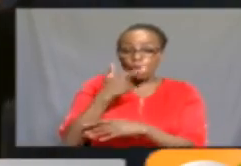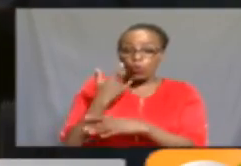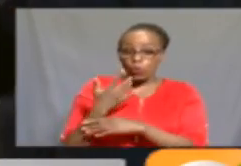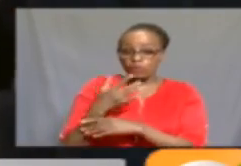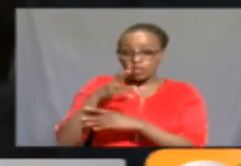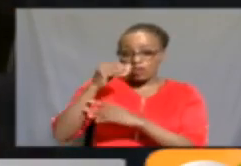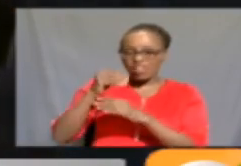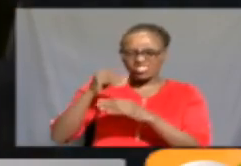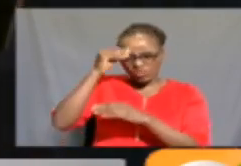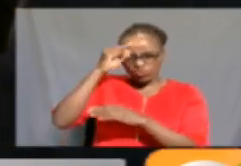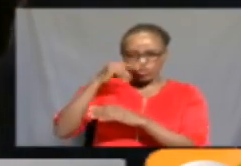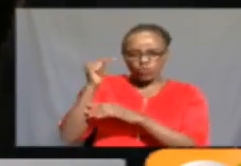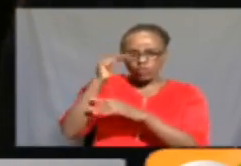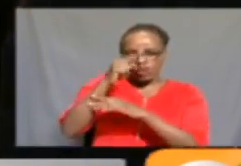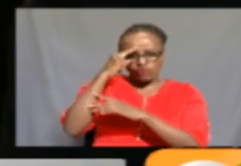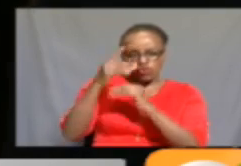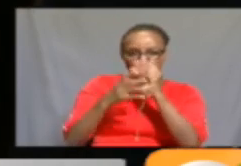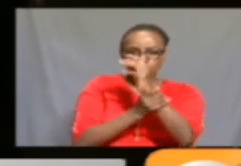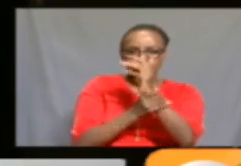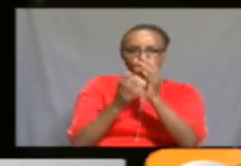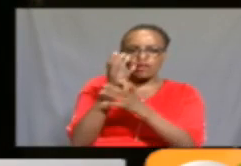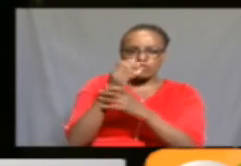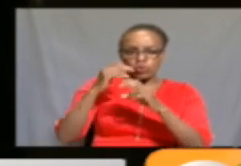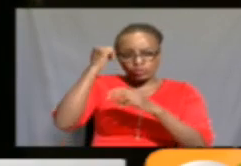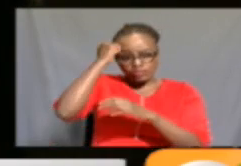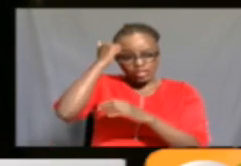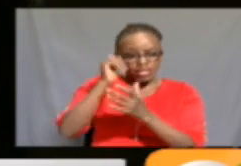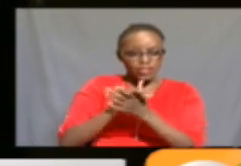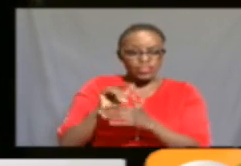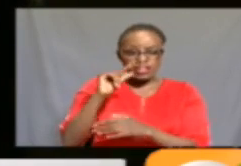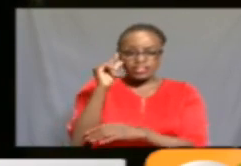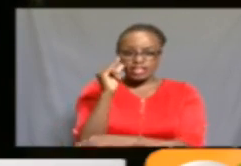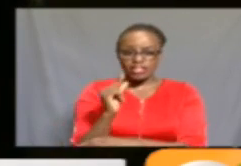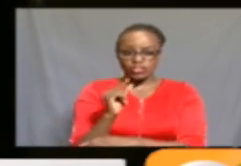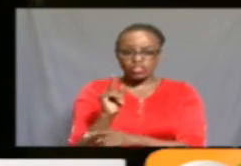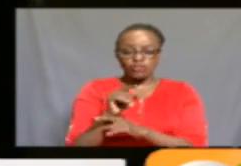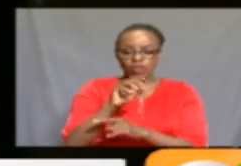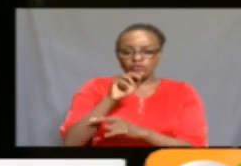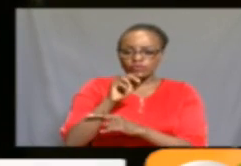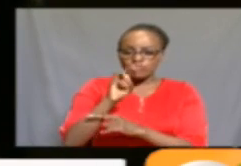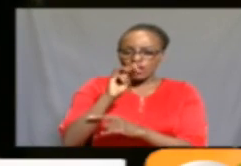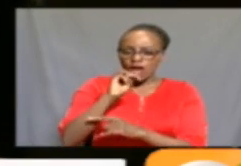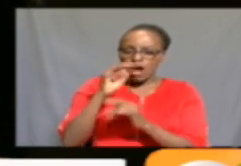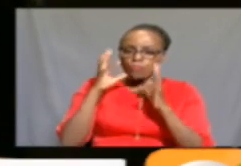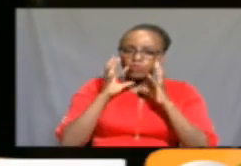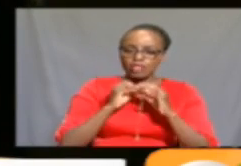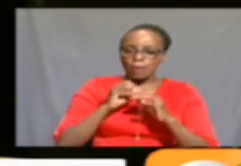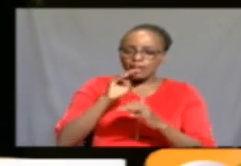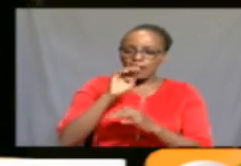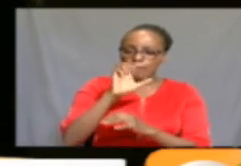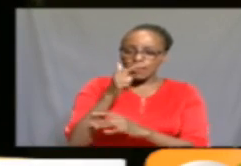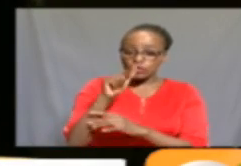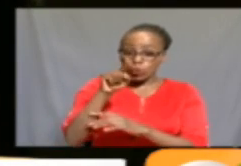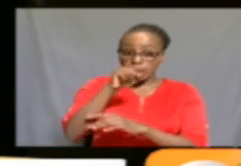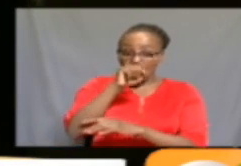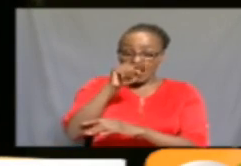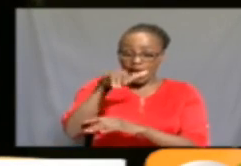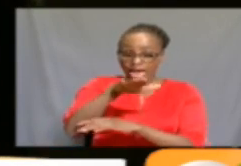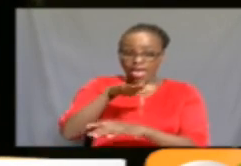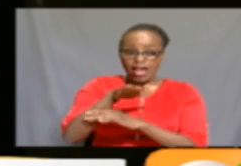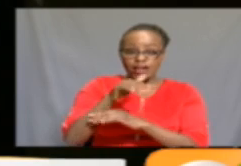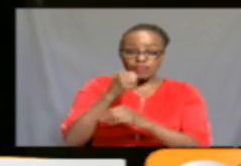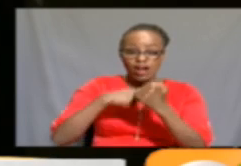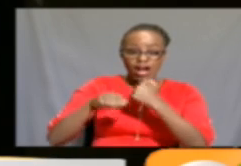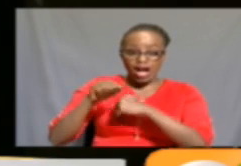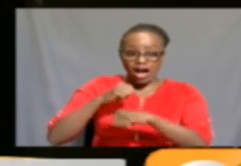being students who came here for geographical study. You know, this region lies within the Mozambique belt, and is one of the zones that has been active